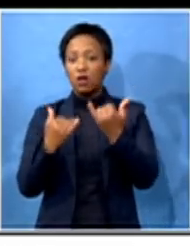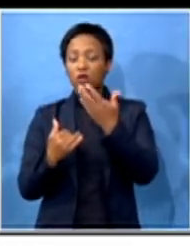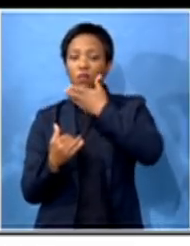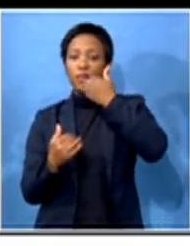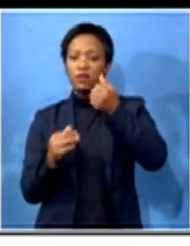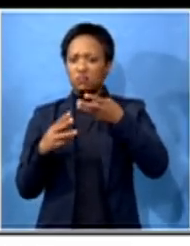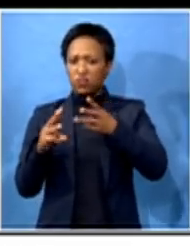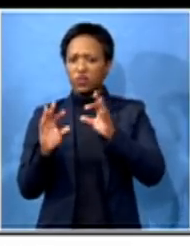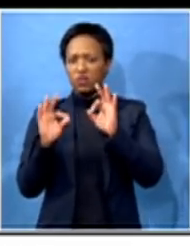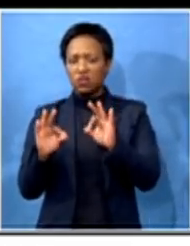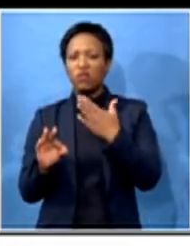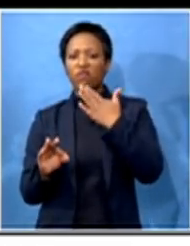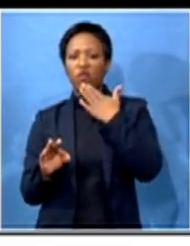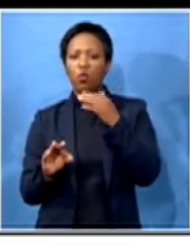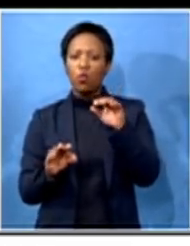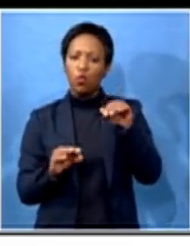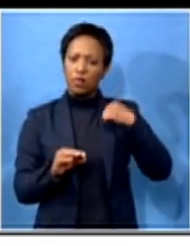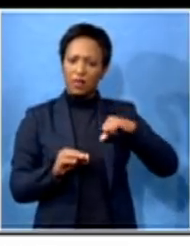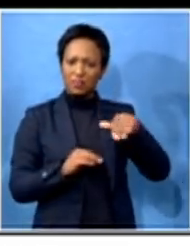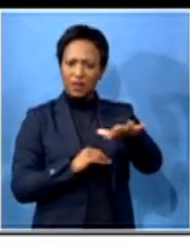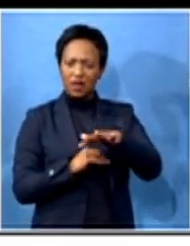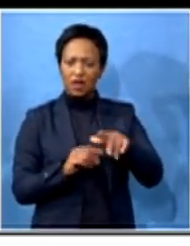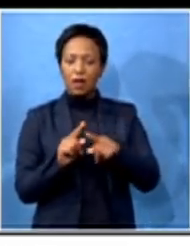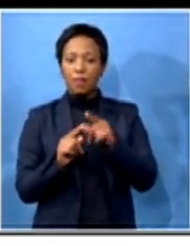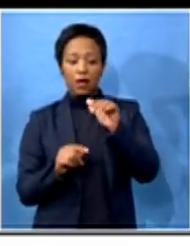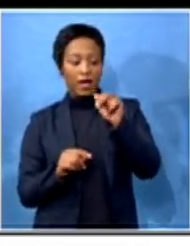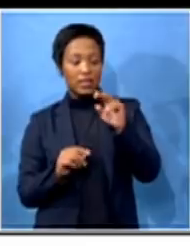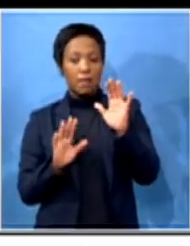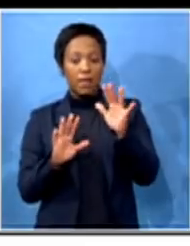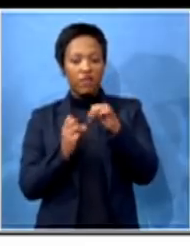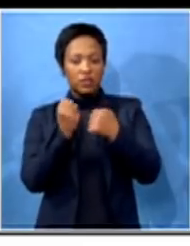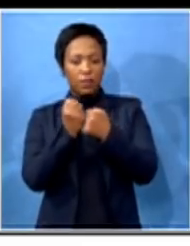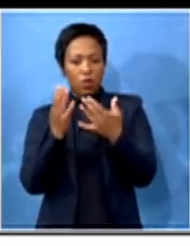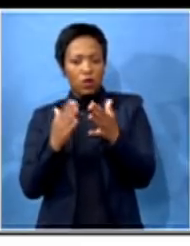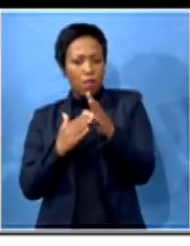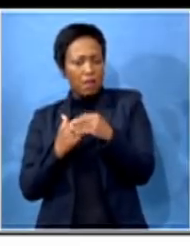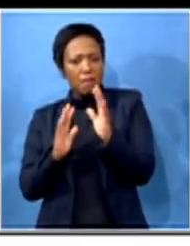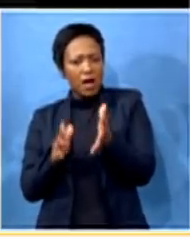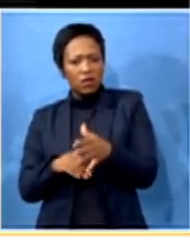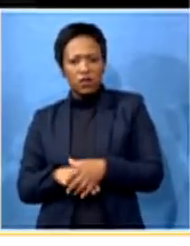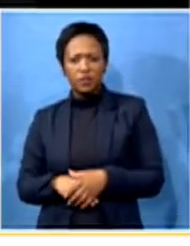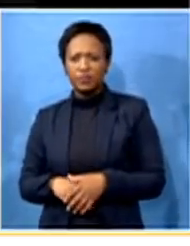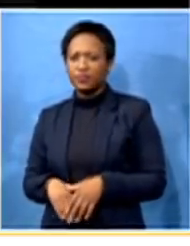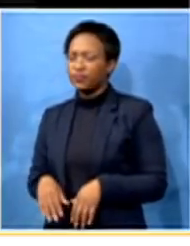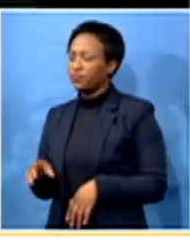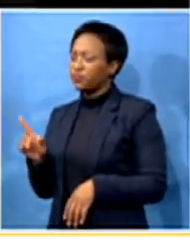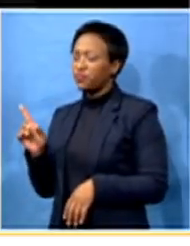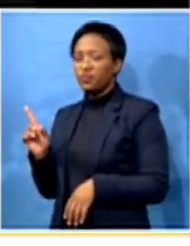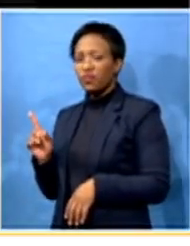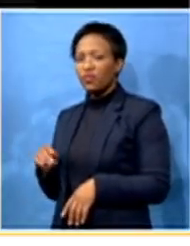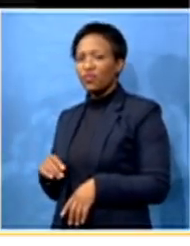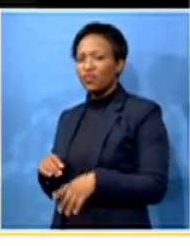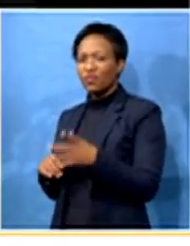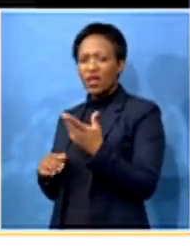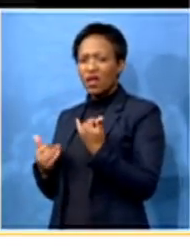of Etteguini. Not only ANC supporters or members. So what is the